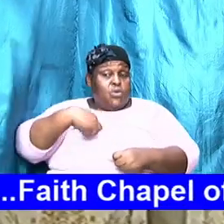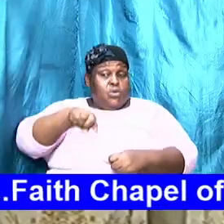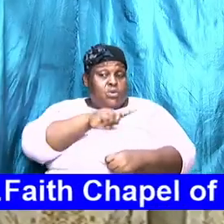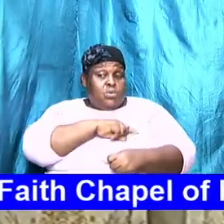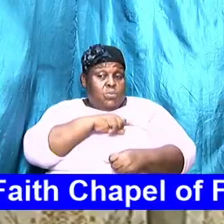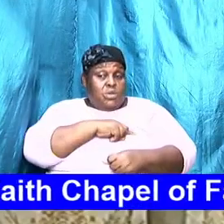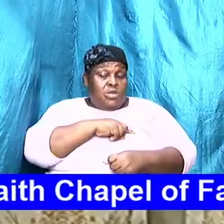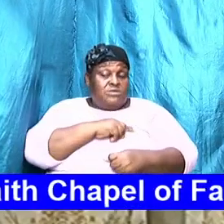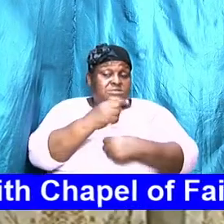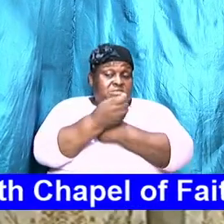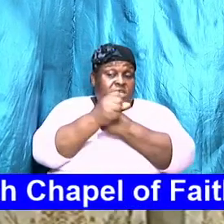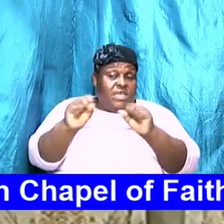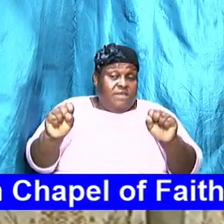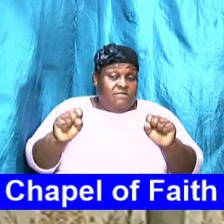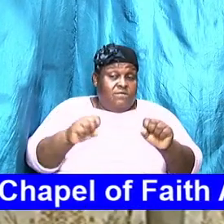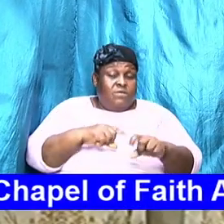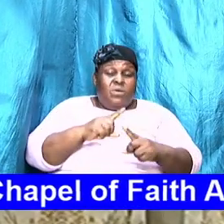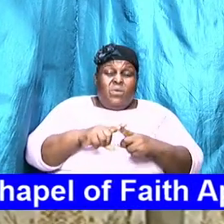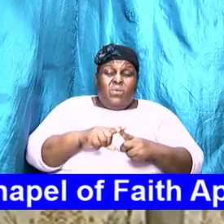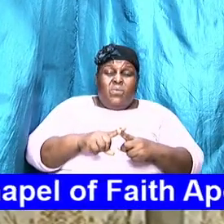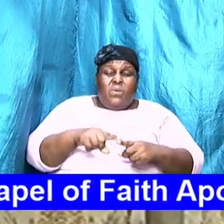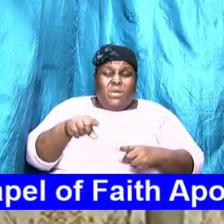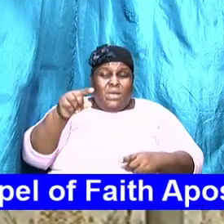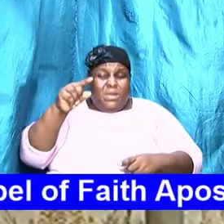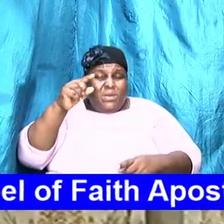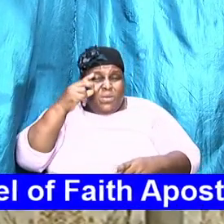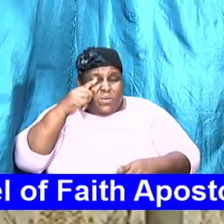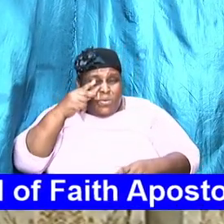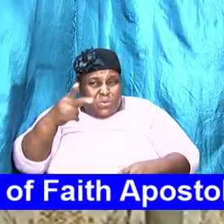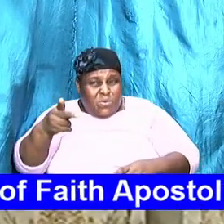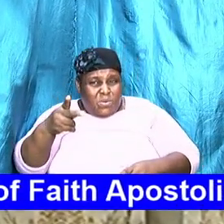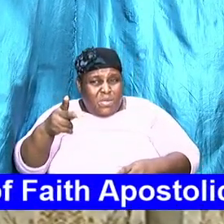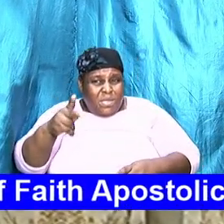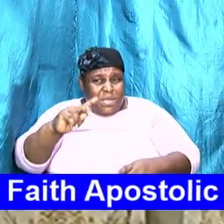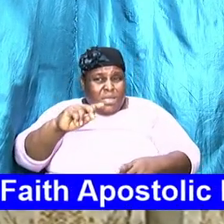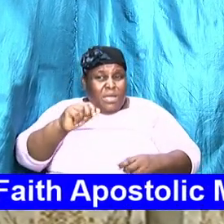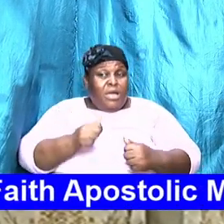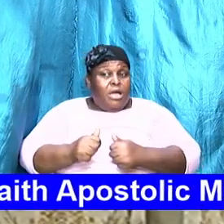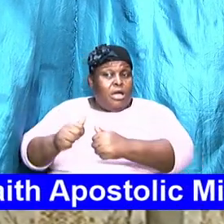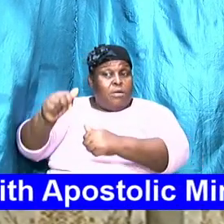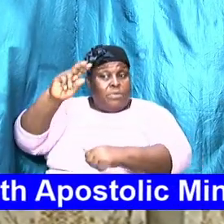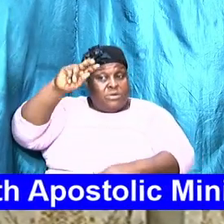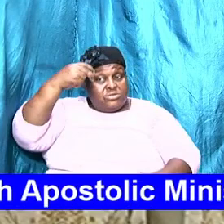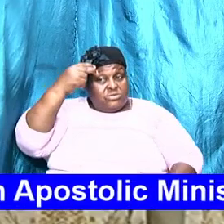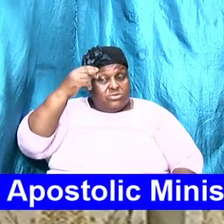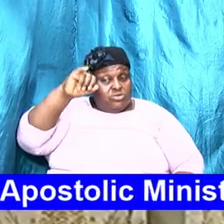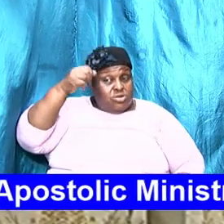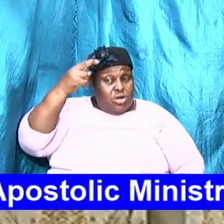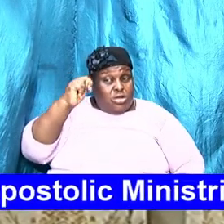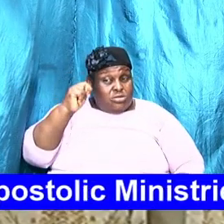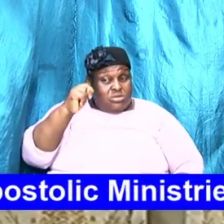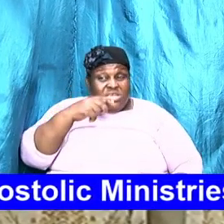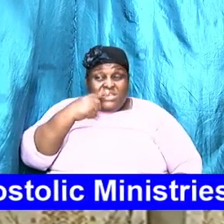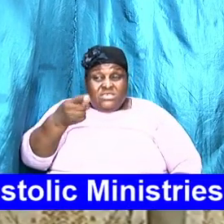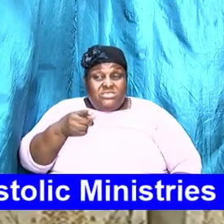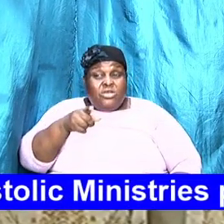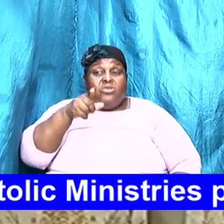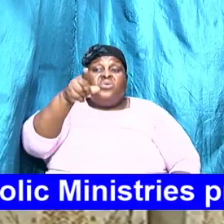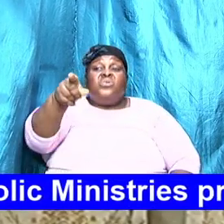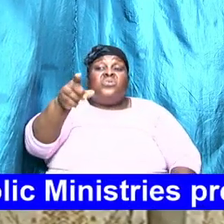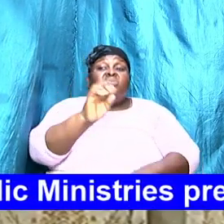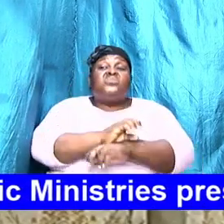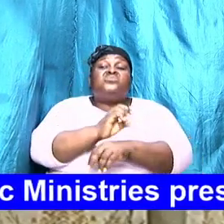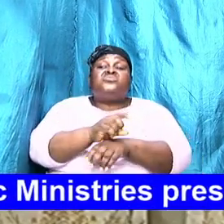apostle John writing in the book of revelation rehearsing the words of Jesus say you church over there you better